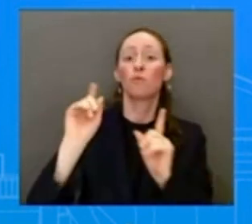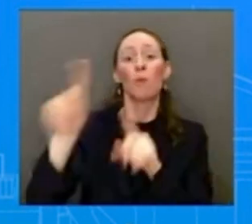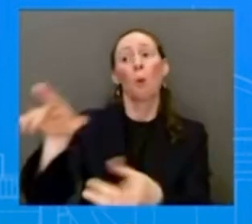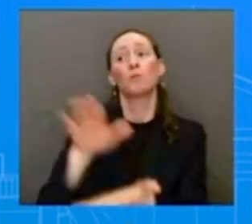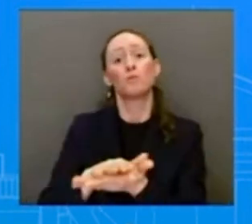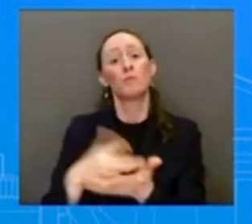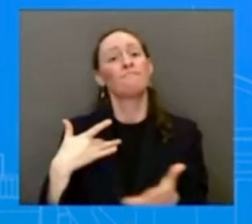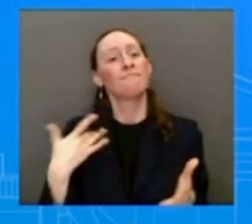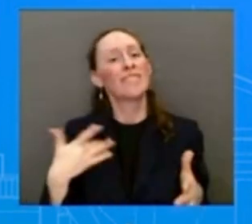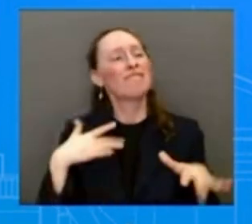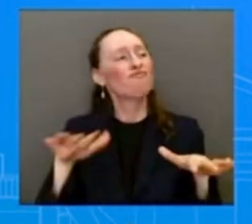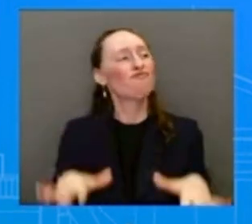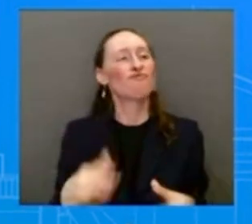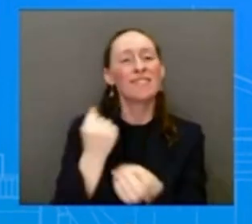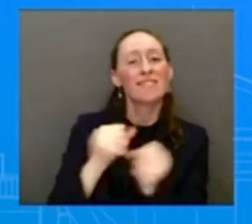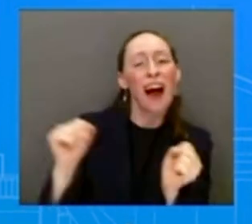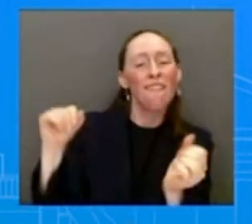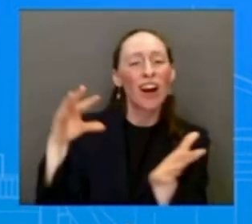grocery stores feeling safe.